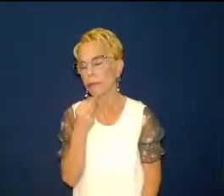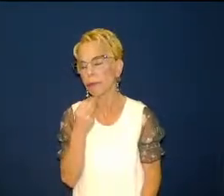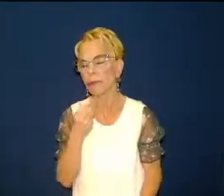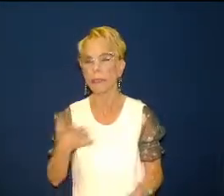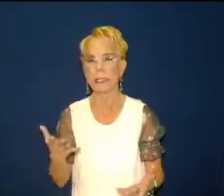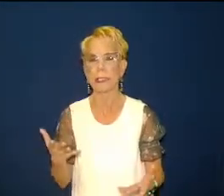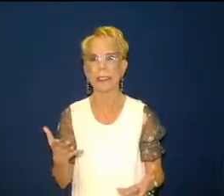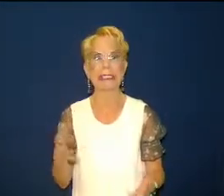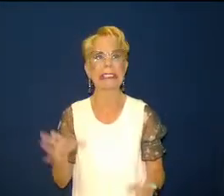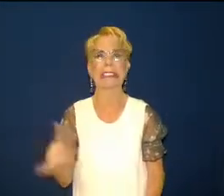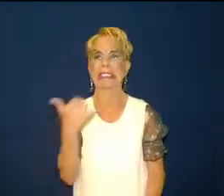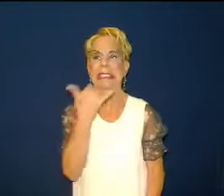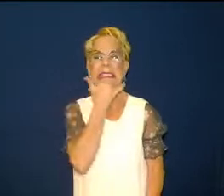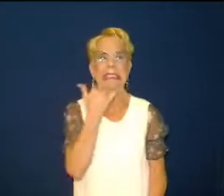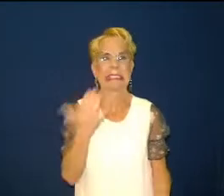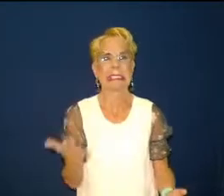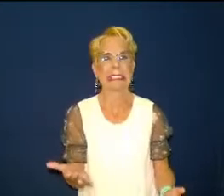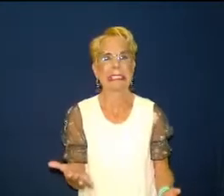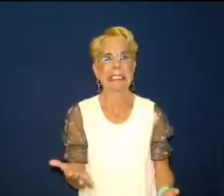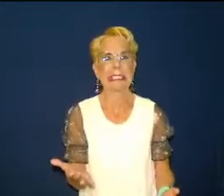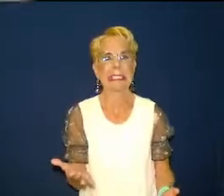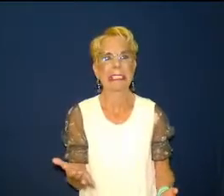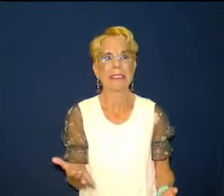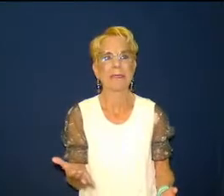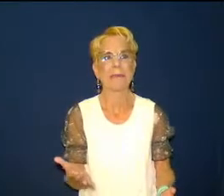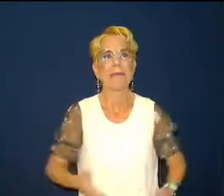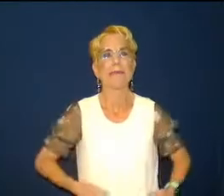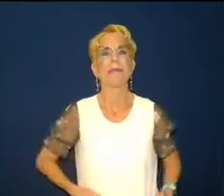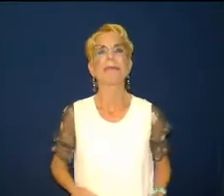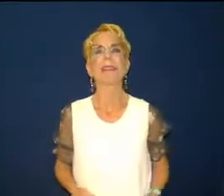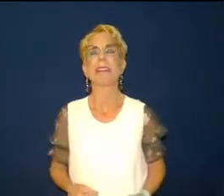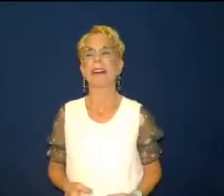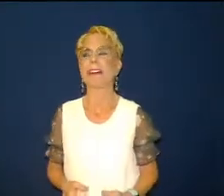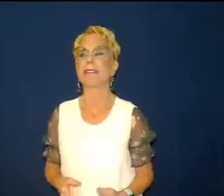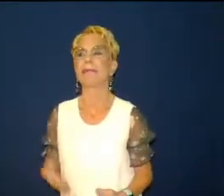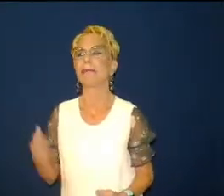thinking everything's all right went to church this morning gave my offering and